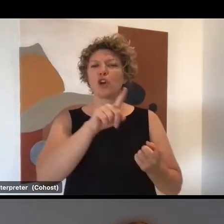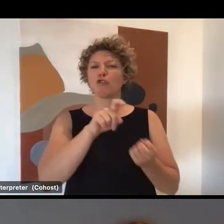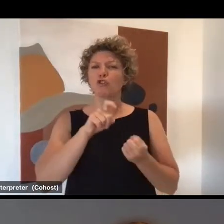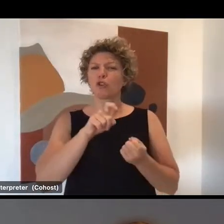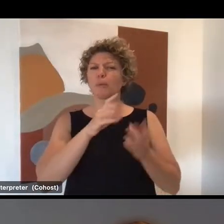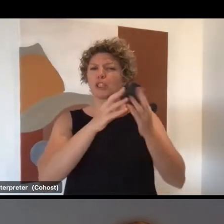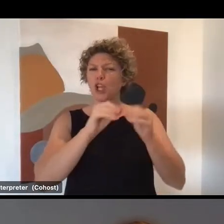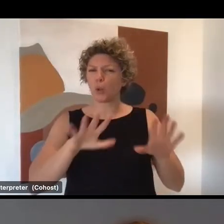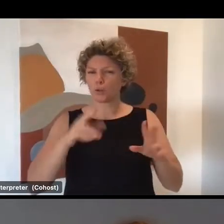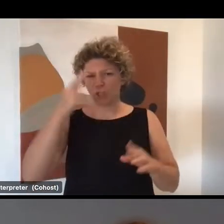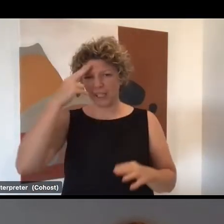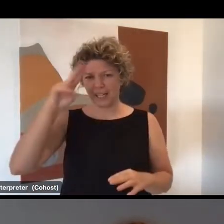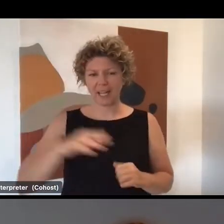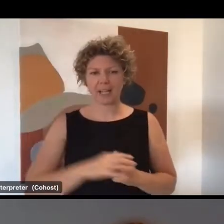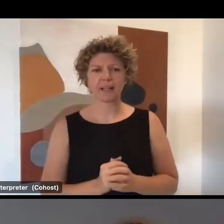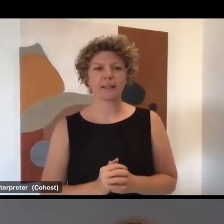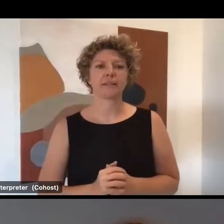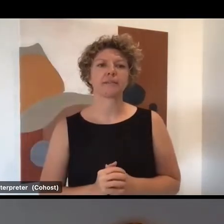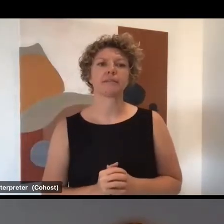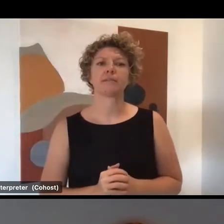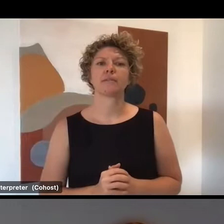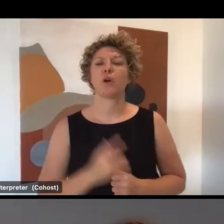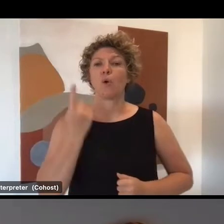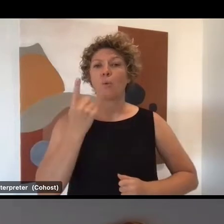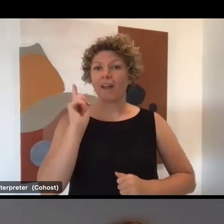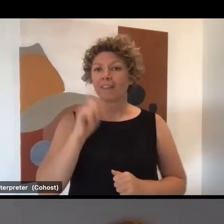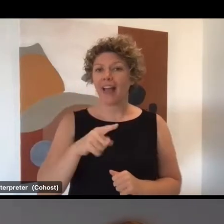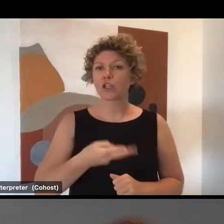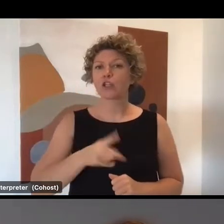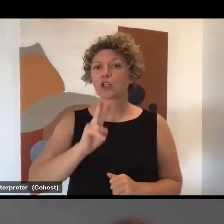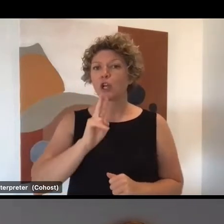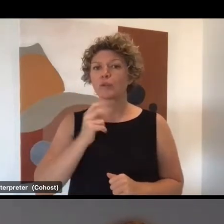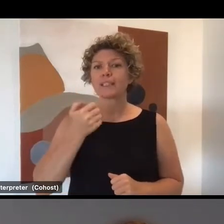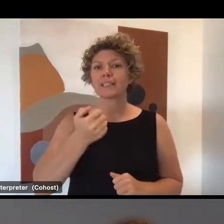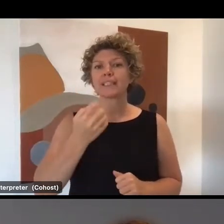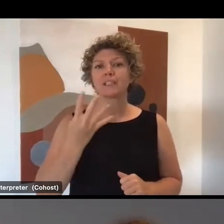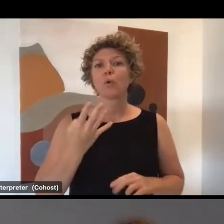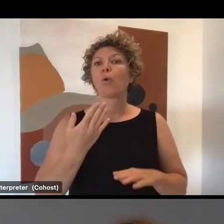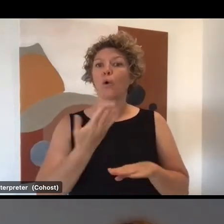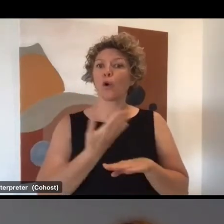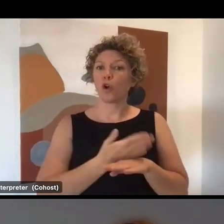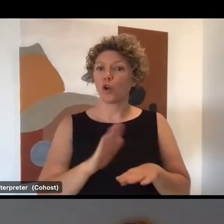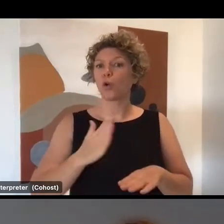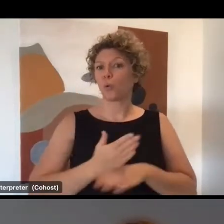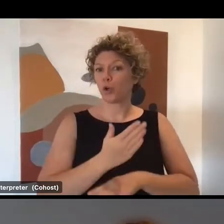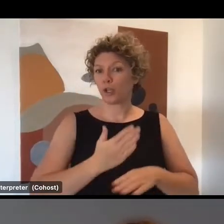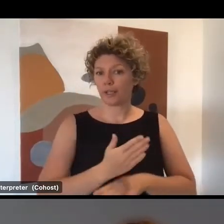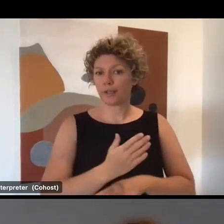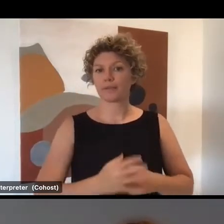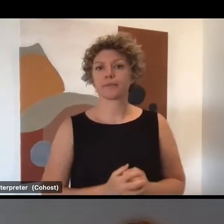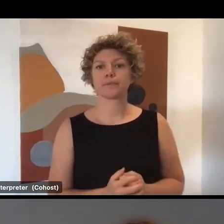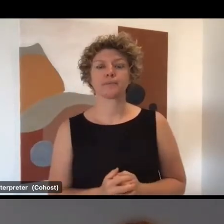Solutions and their target is 1,264 new personal care workers.